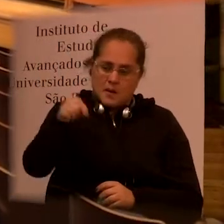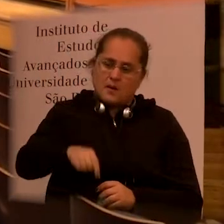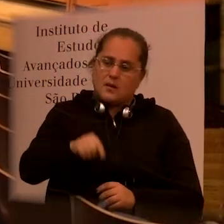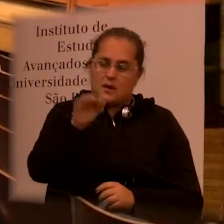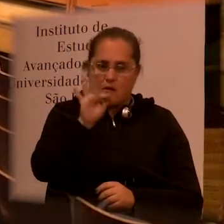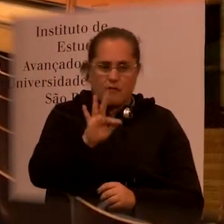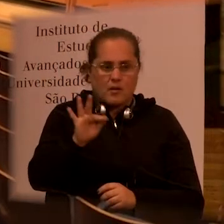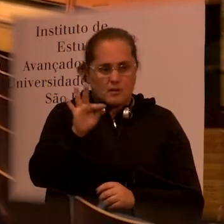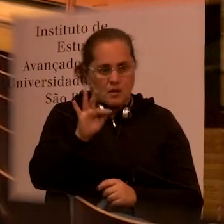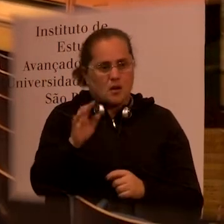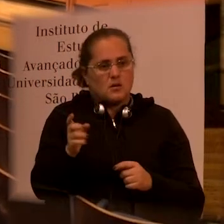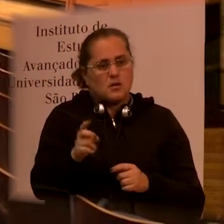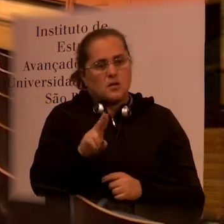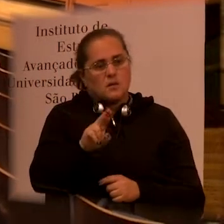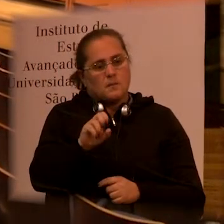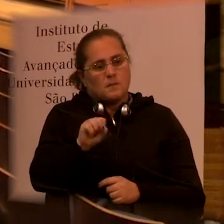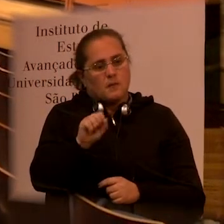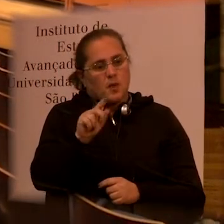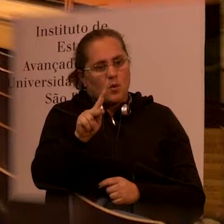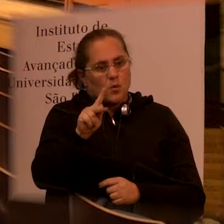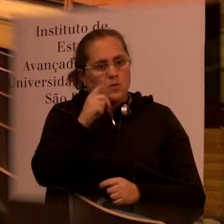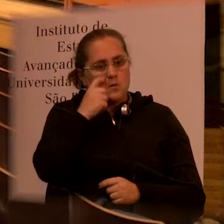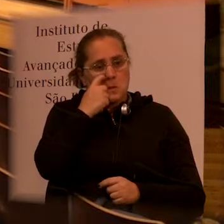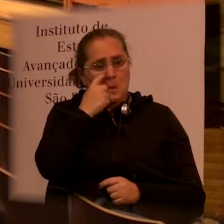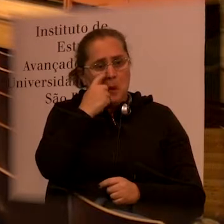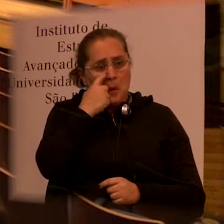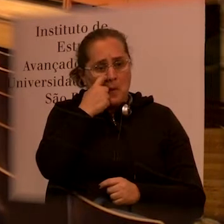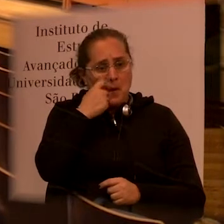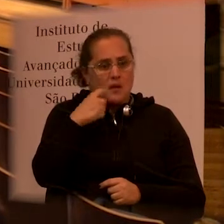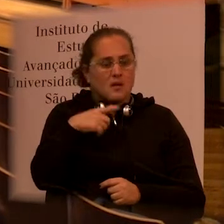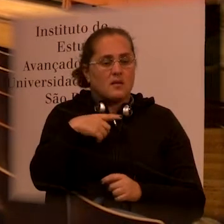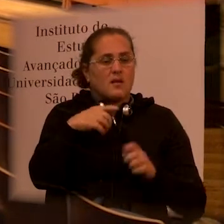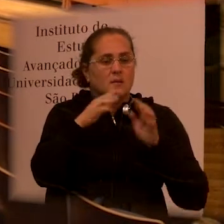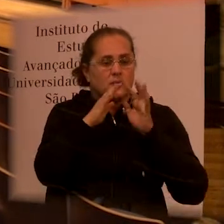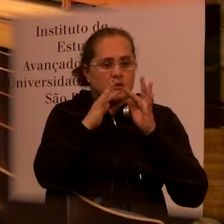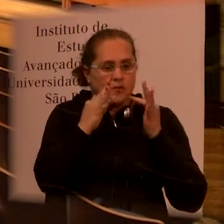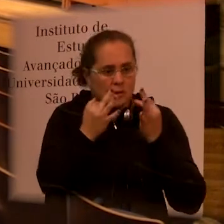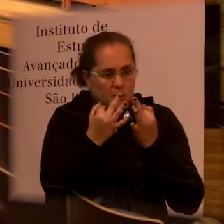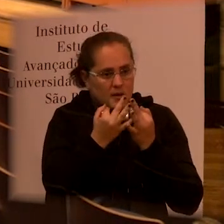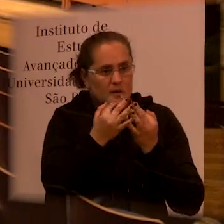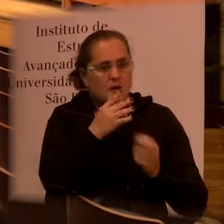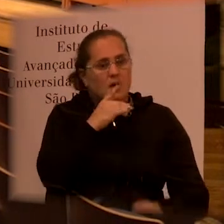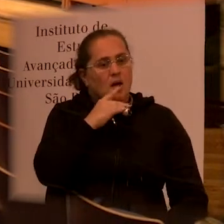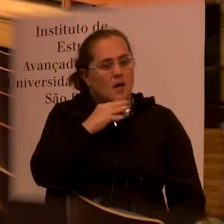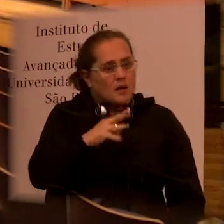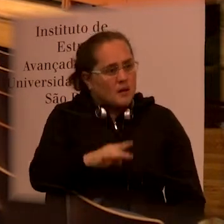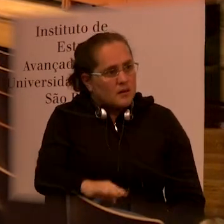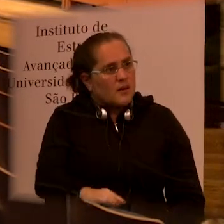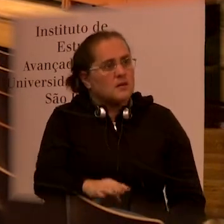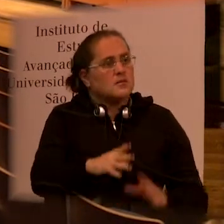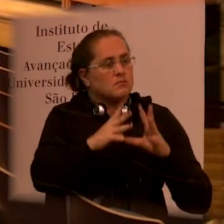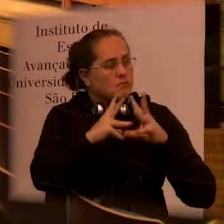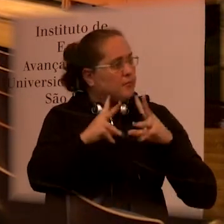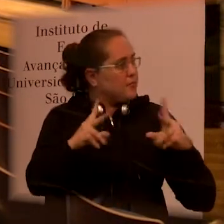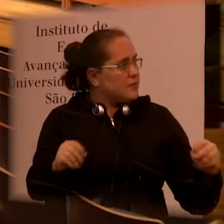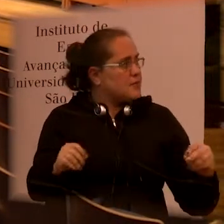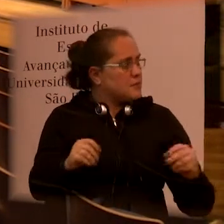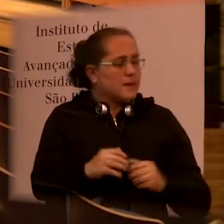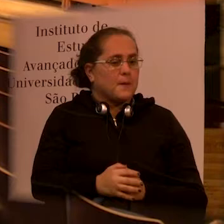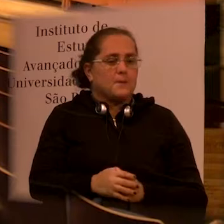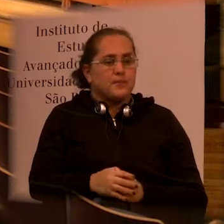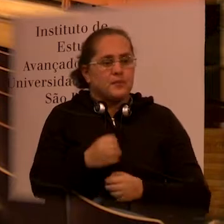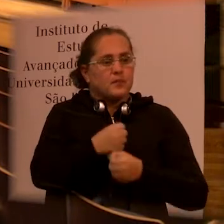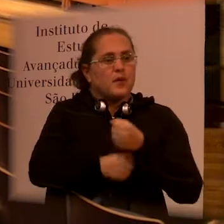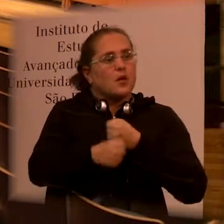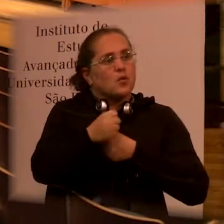Mara at USP, which serve families of children and teenagers who have